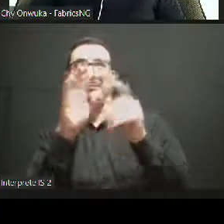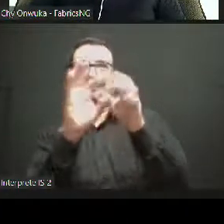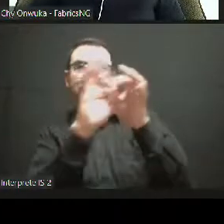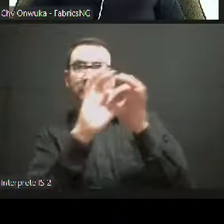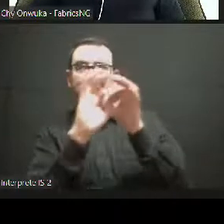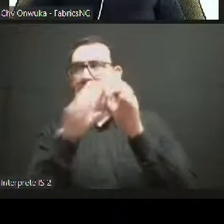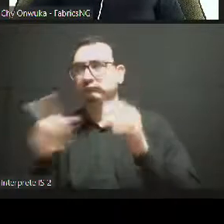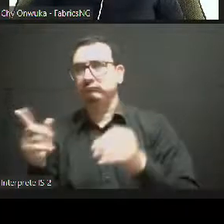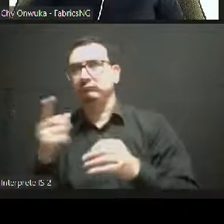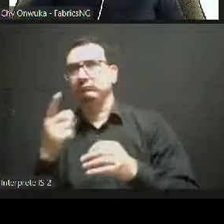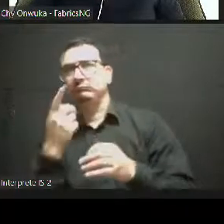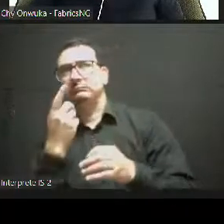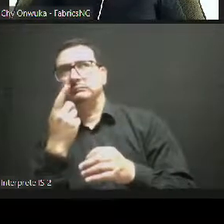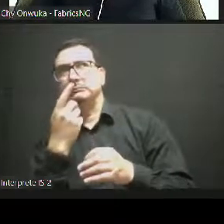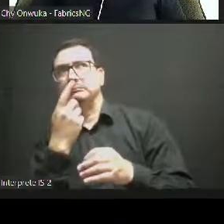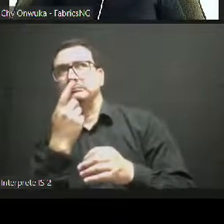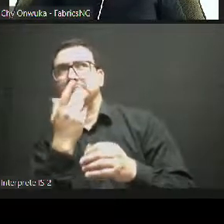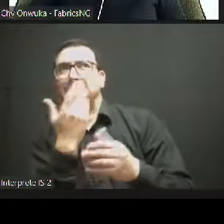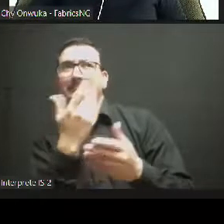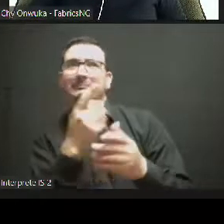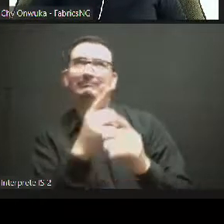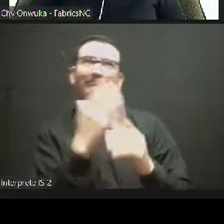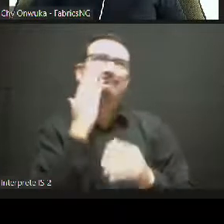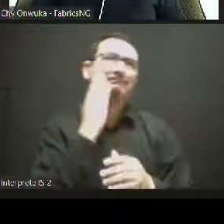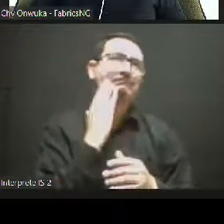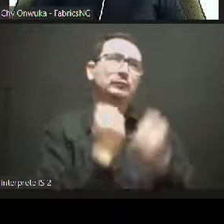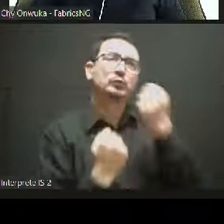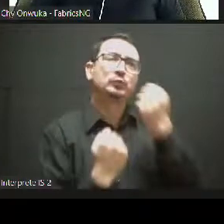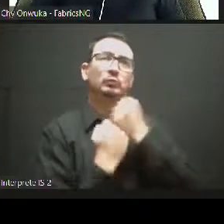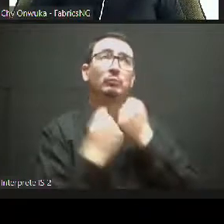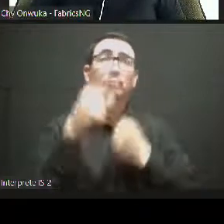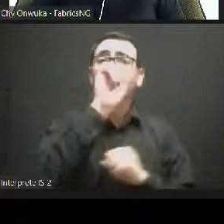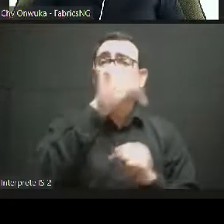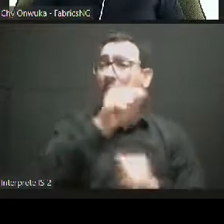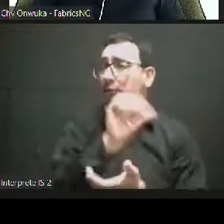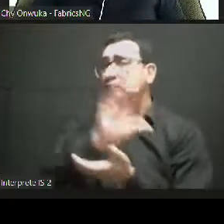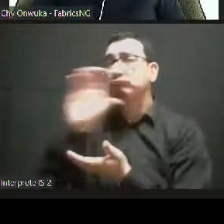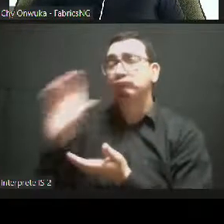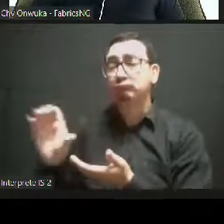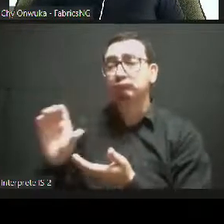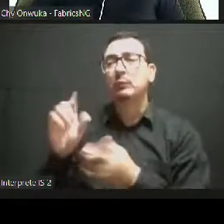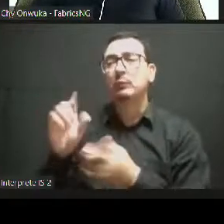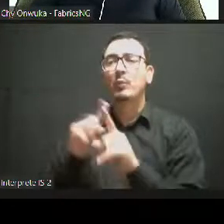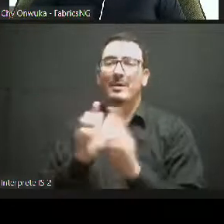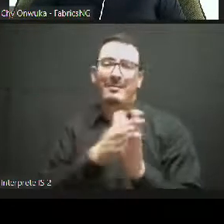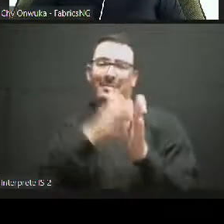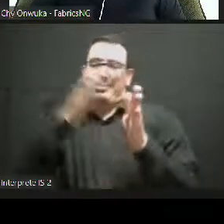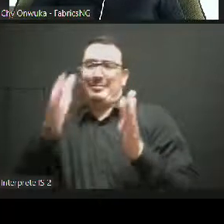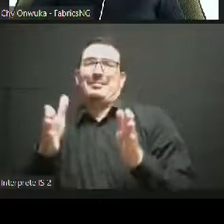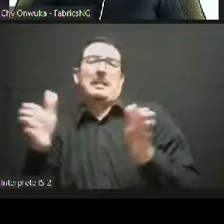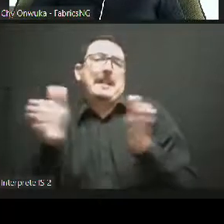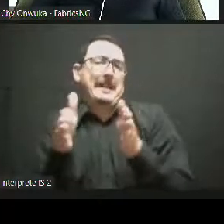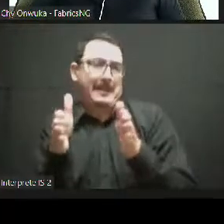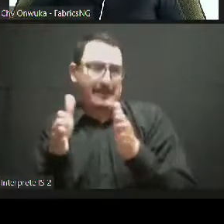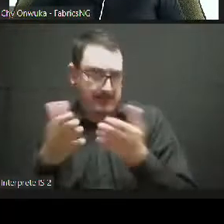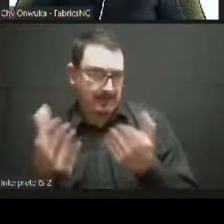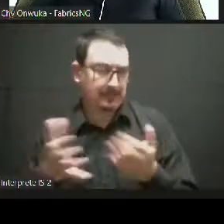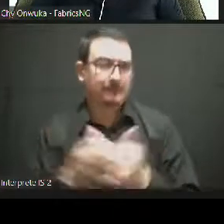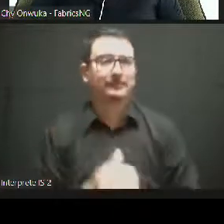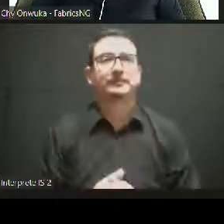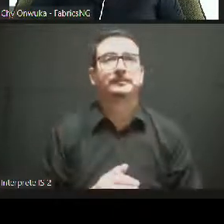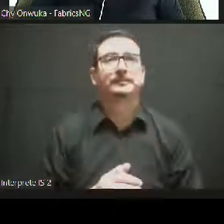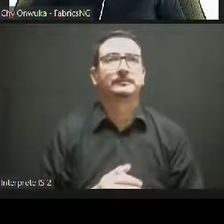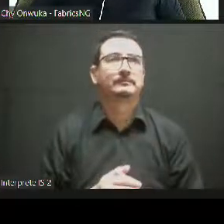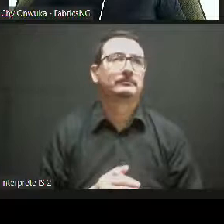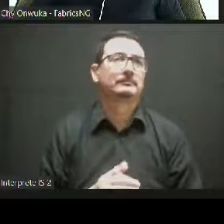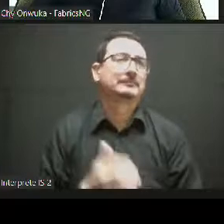us to think about investment in the third century going forward, in the third decade going forward, we need to